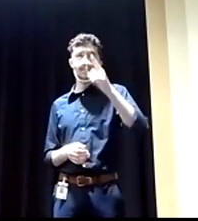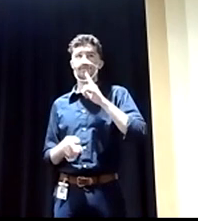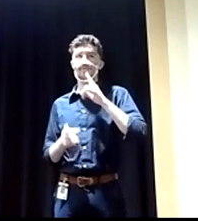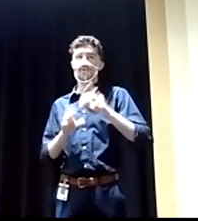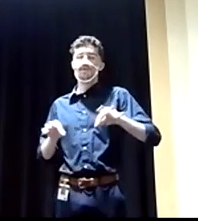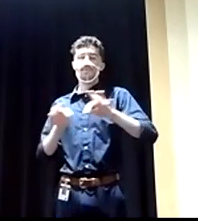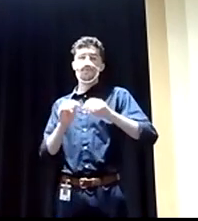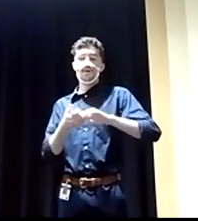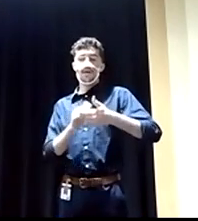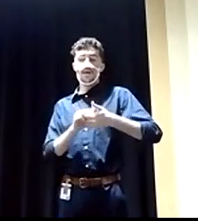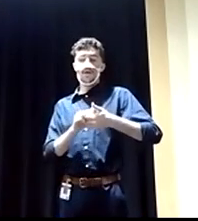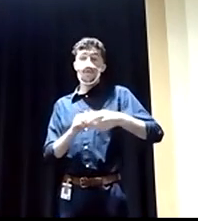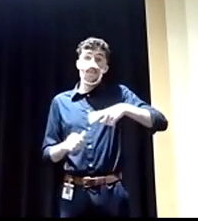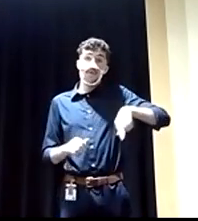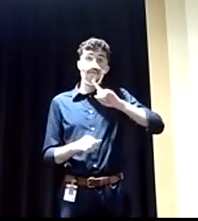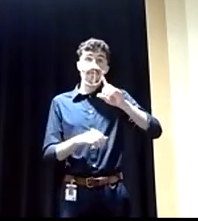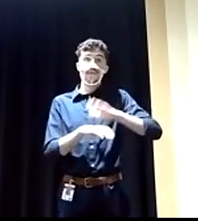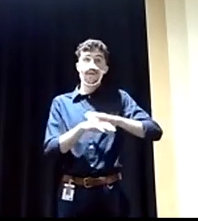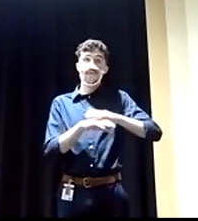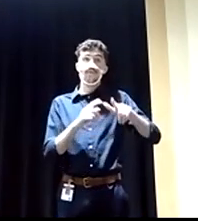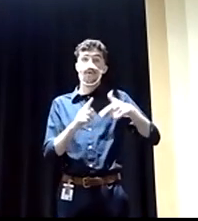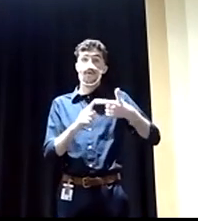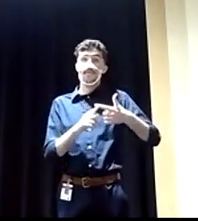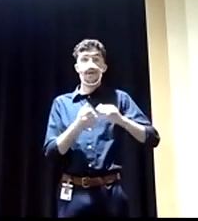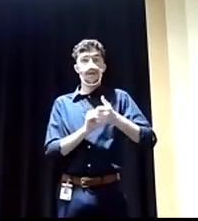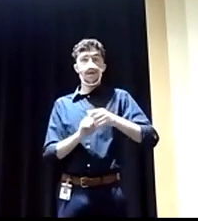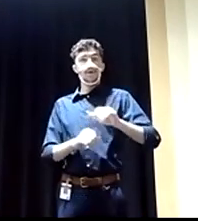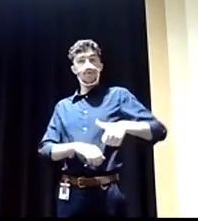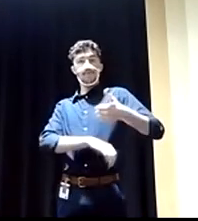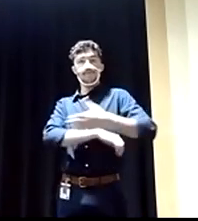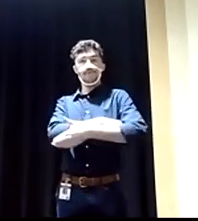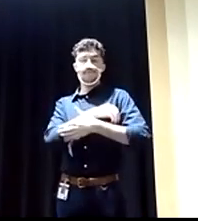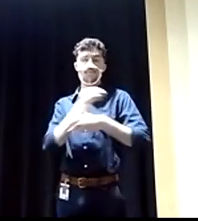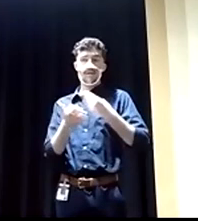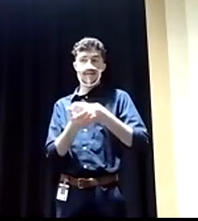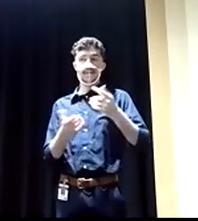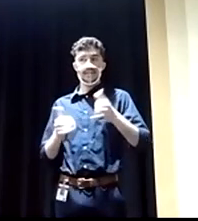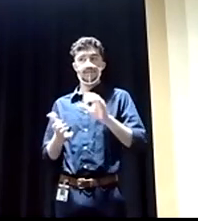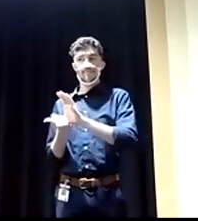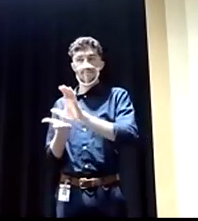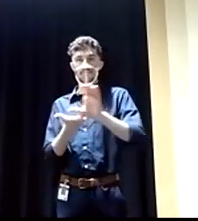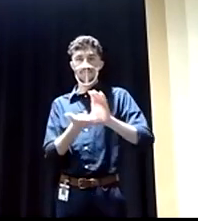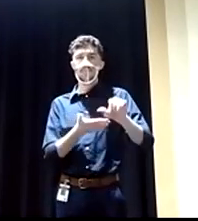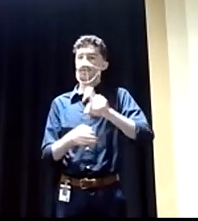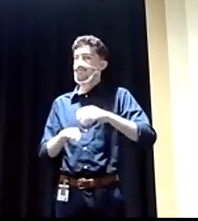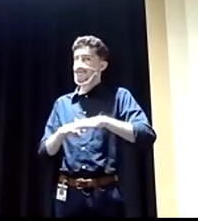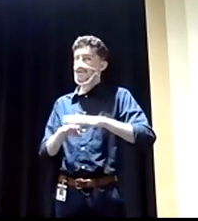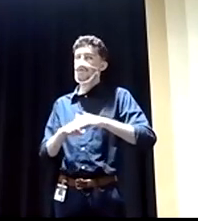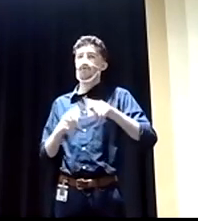that we are very careful with how we give a foreign aid, that we need to watch out for corruption. And this is a big